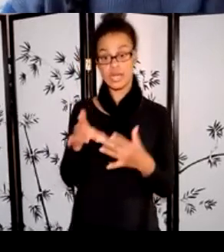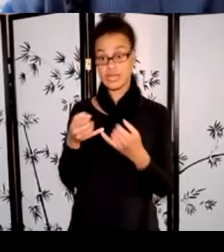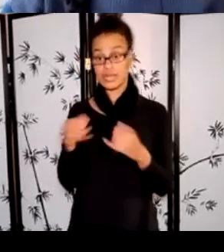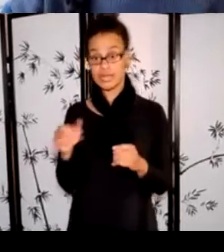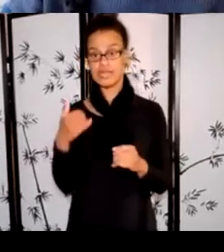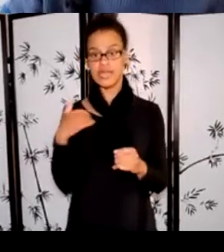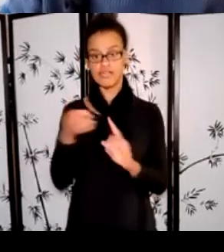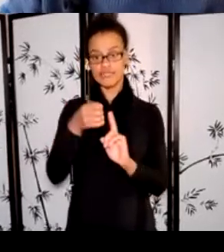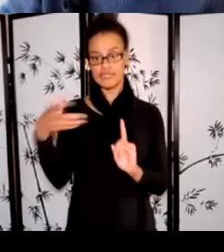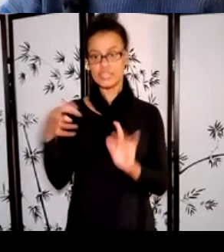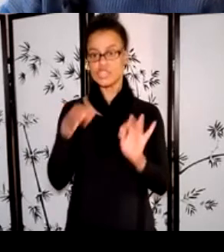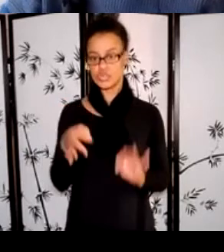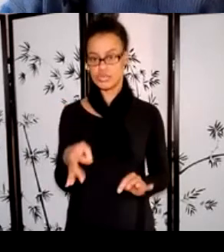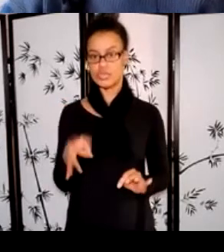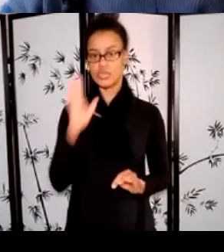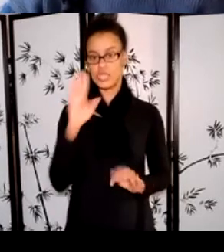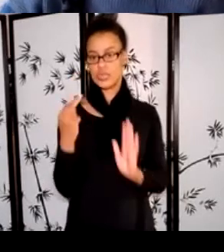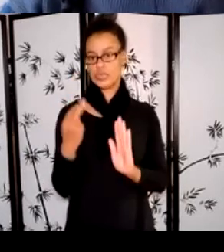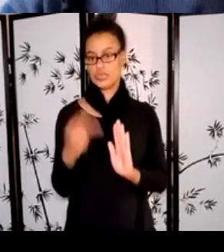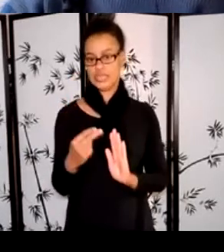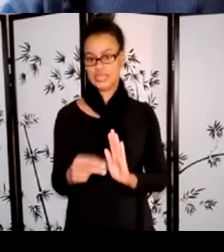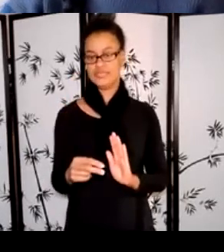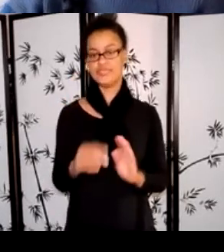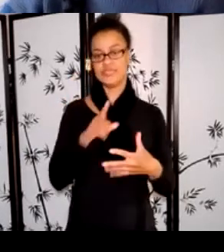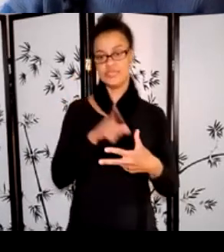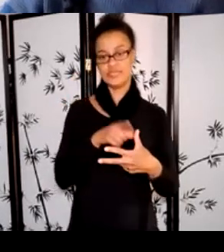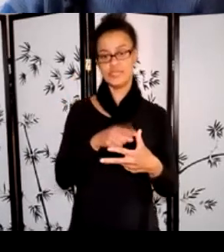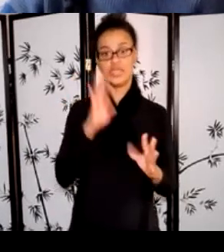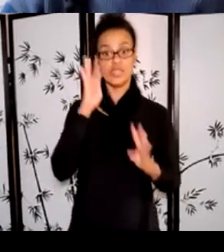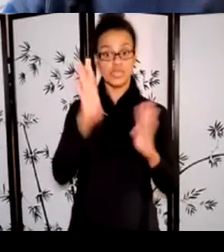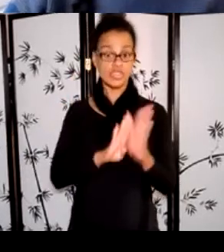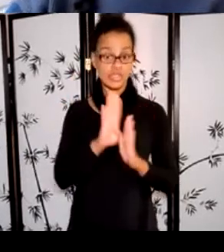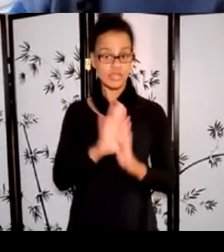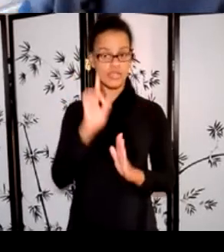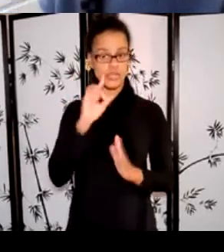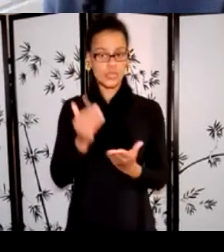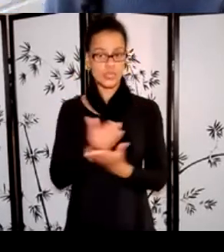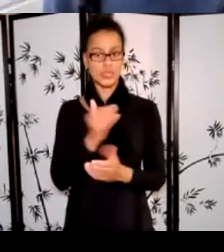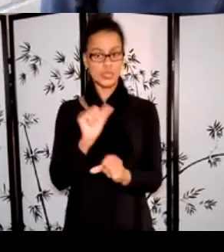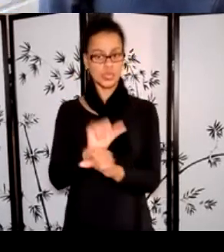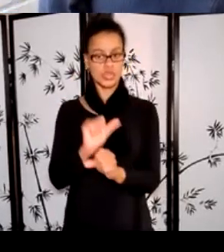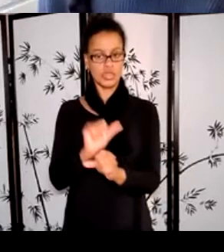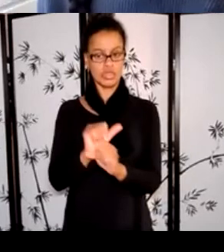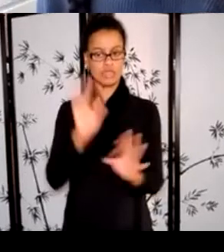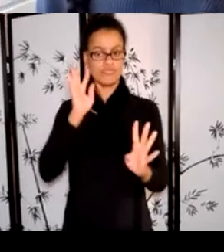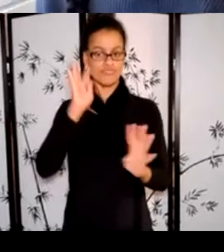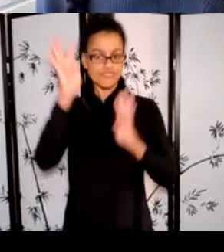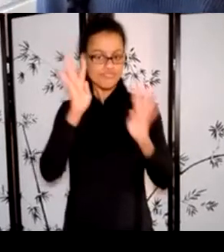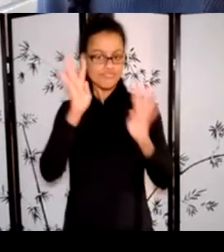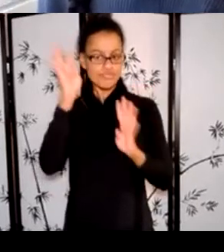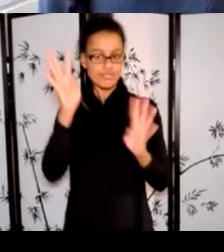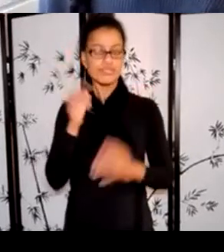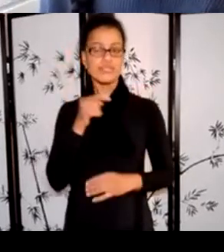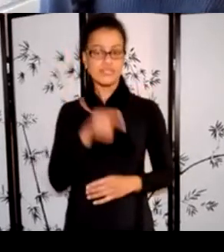So create and develop is for the creation and development of artistic work. That means this project is focused